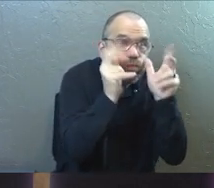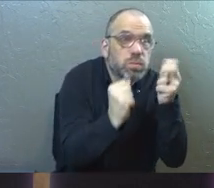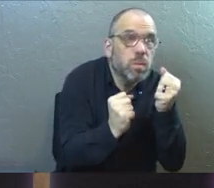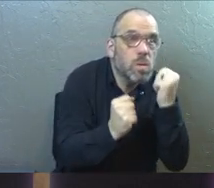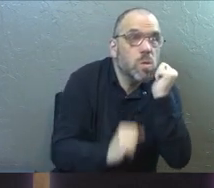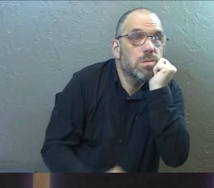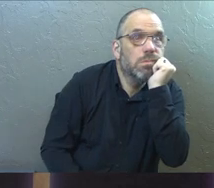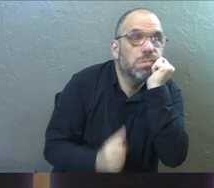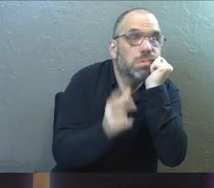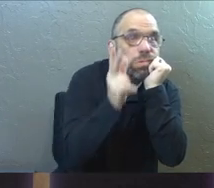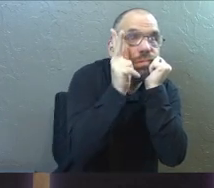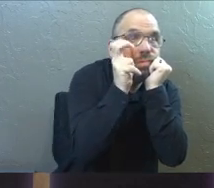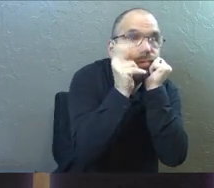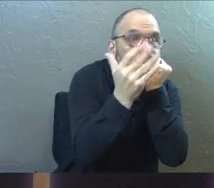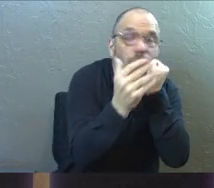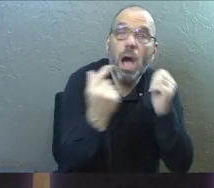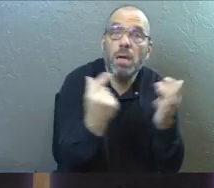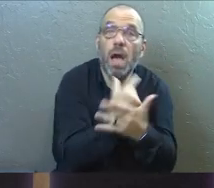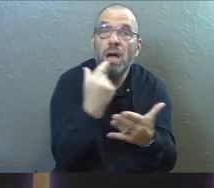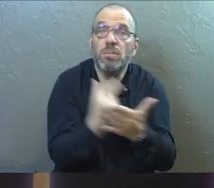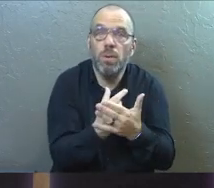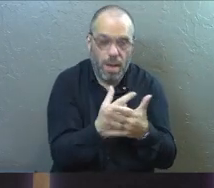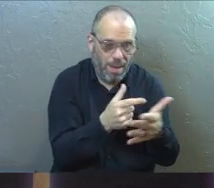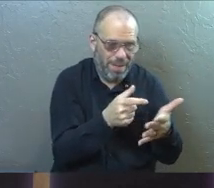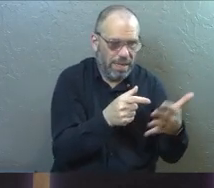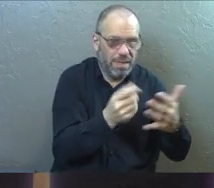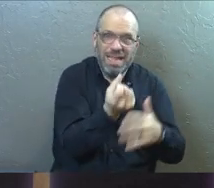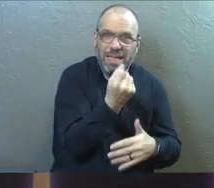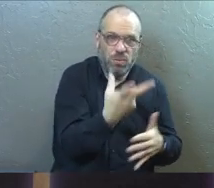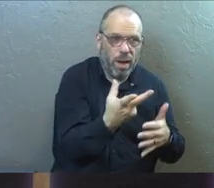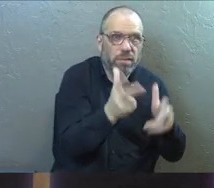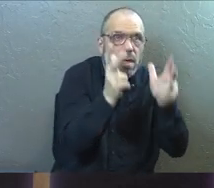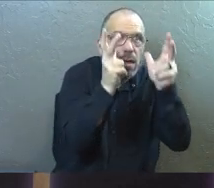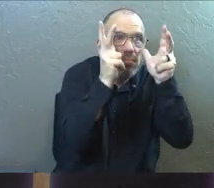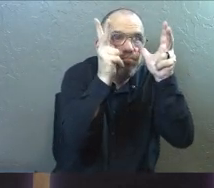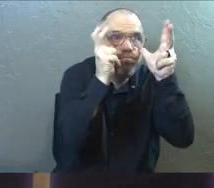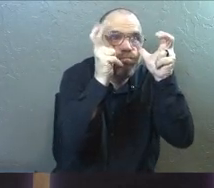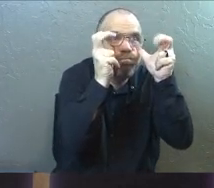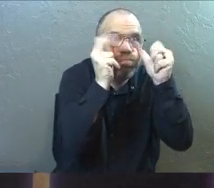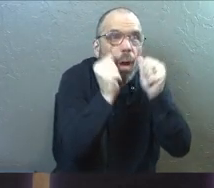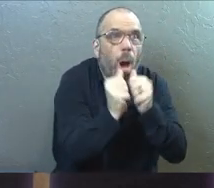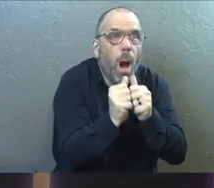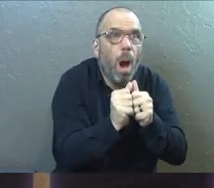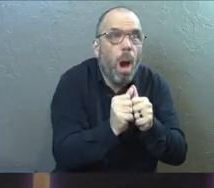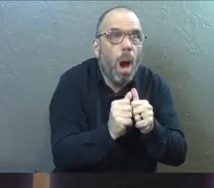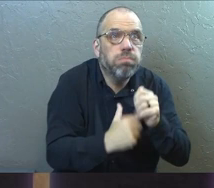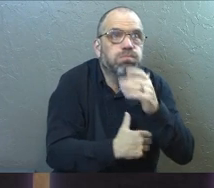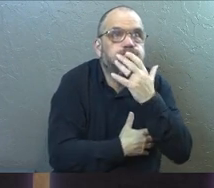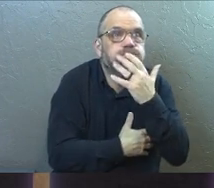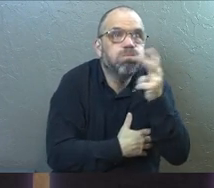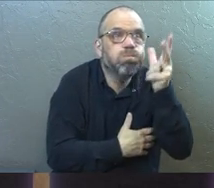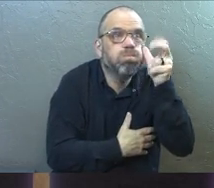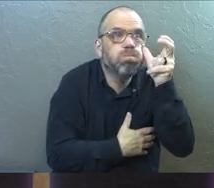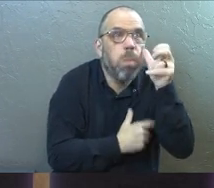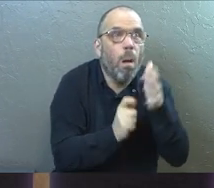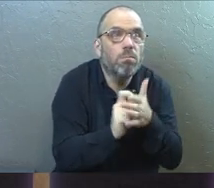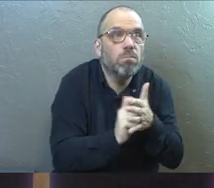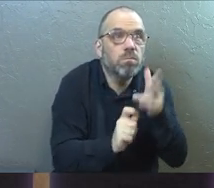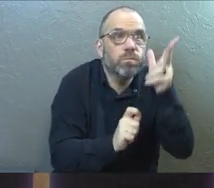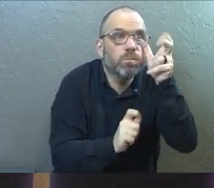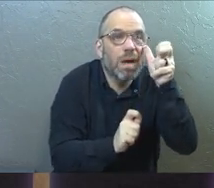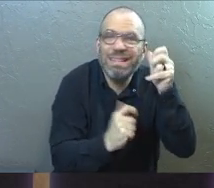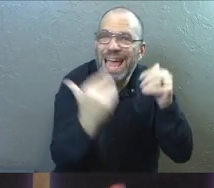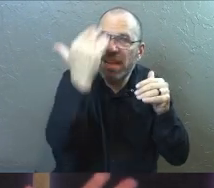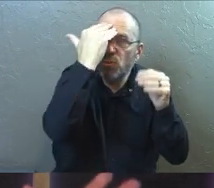The reason you have the gospels is because the apostles listened to everything that Jesus said. They knew the